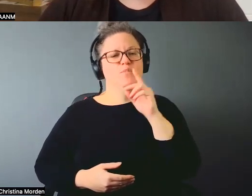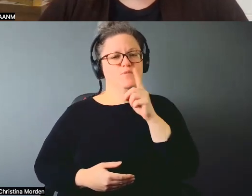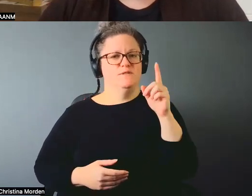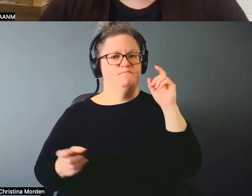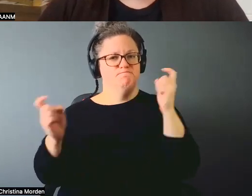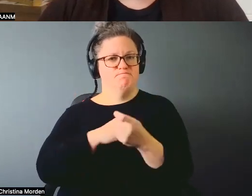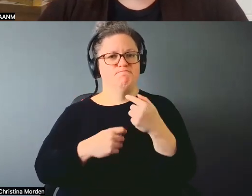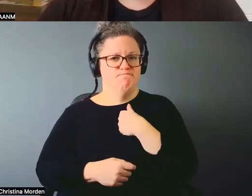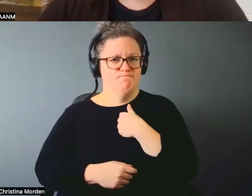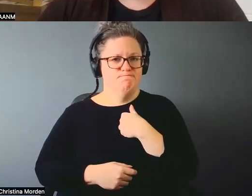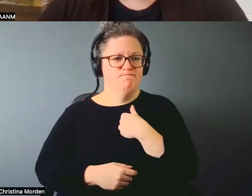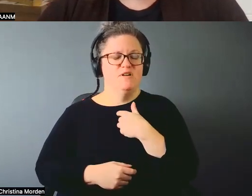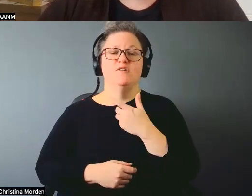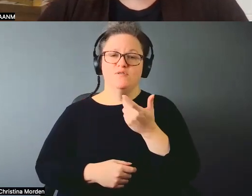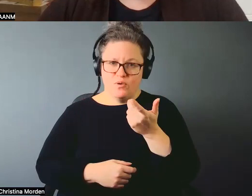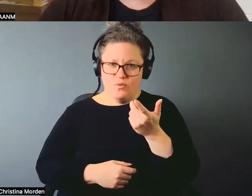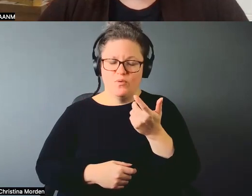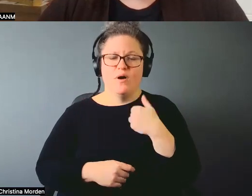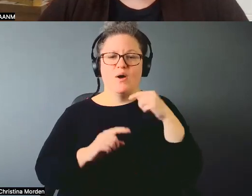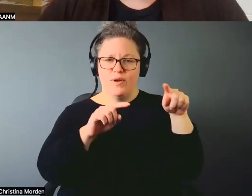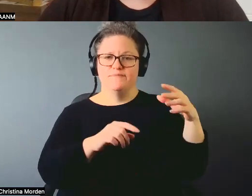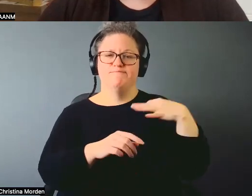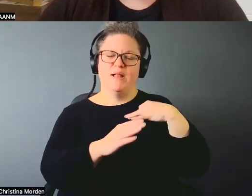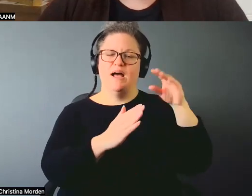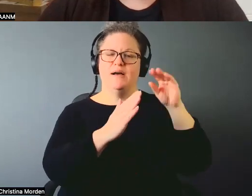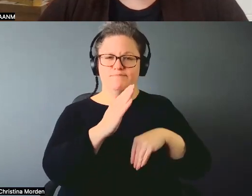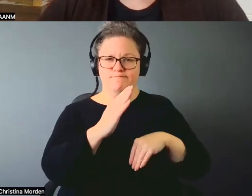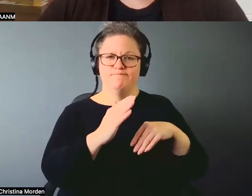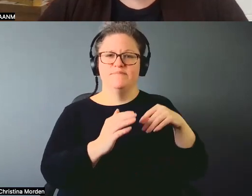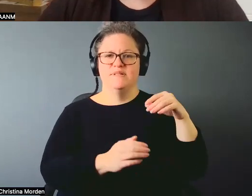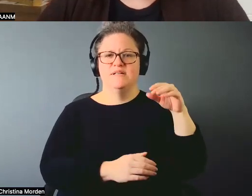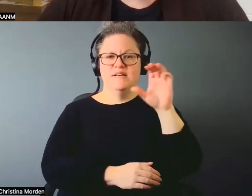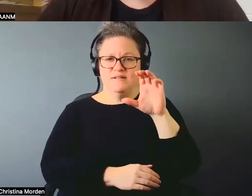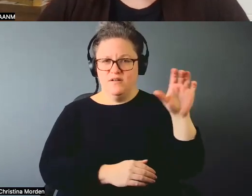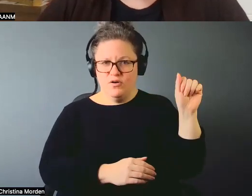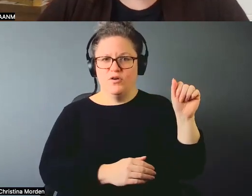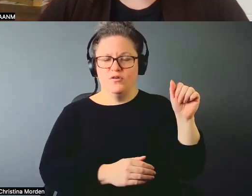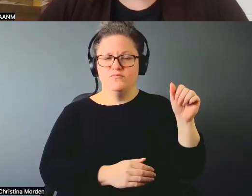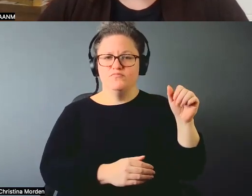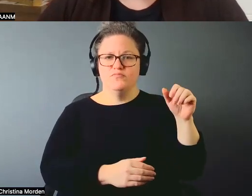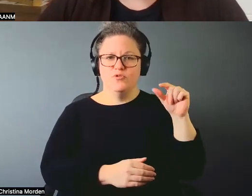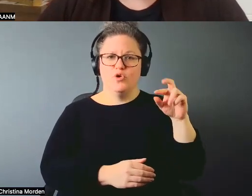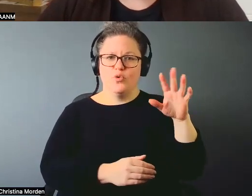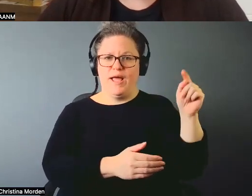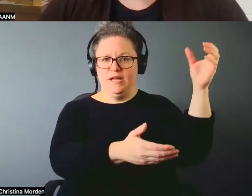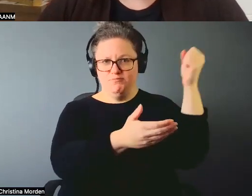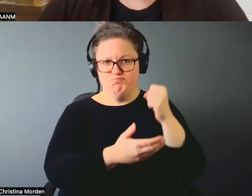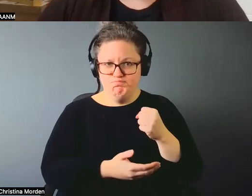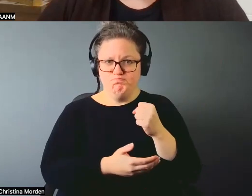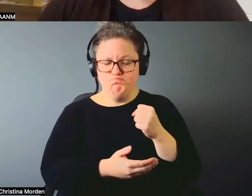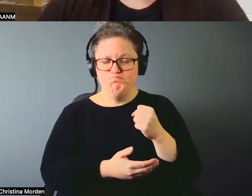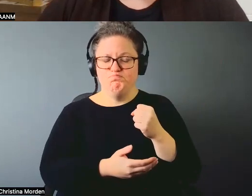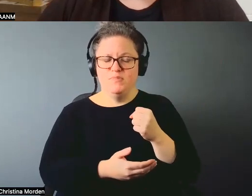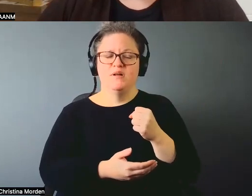And so I set off and I wrote another grant to Canada Council and it was a biggie. It was it was good. And it was.